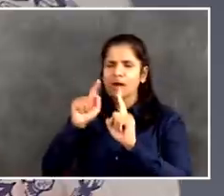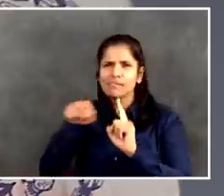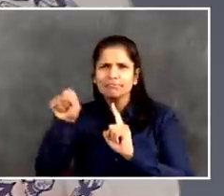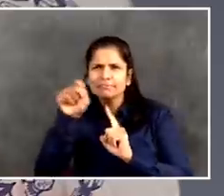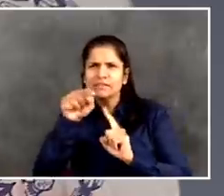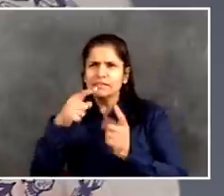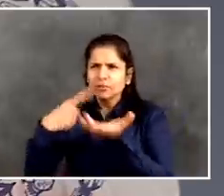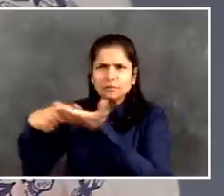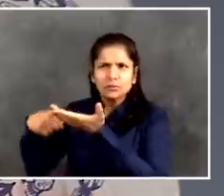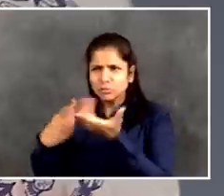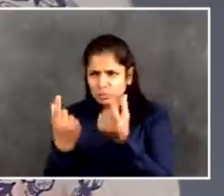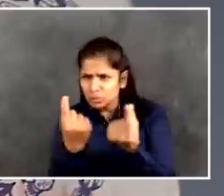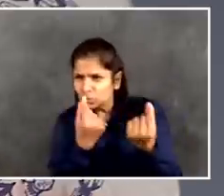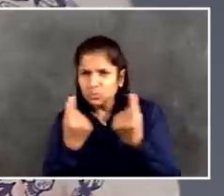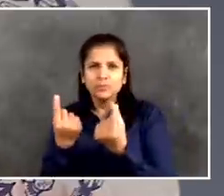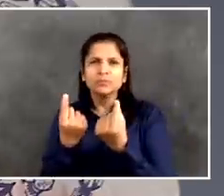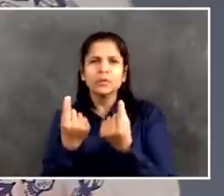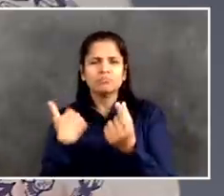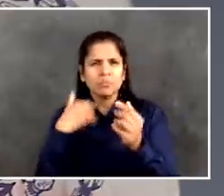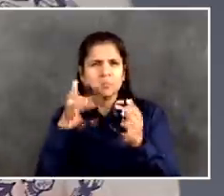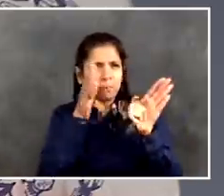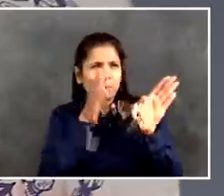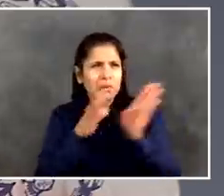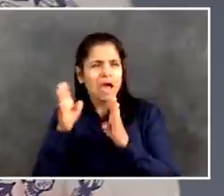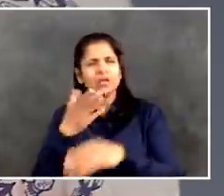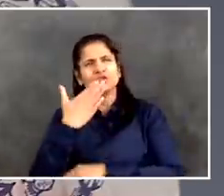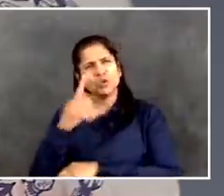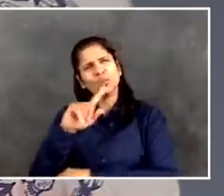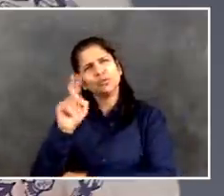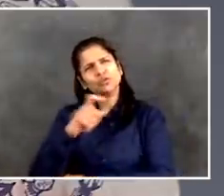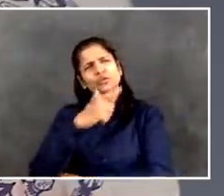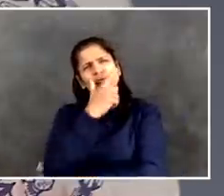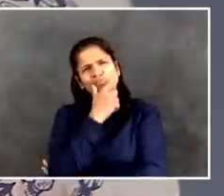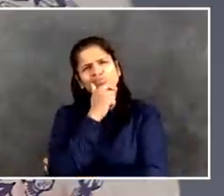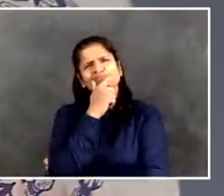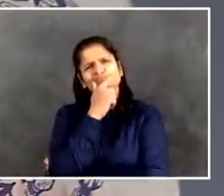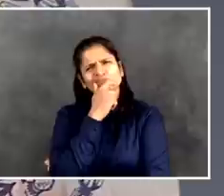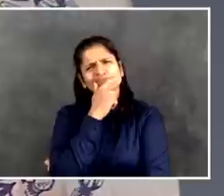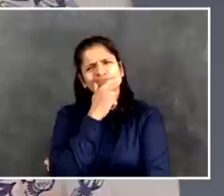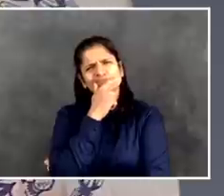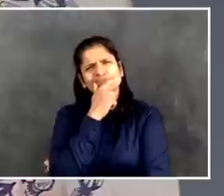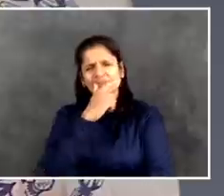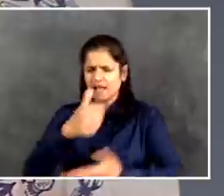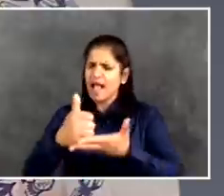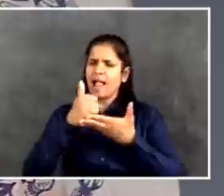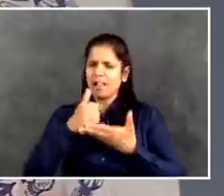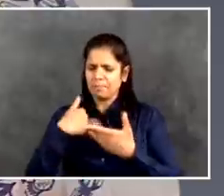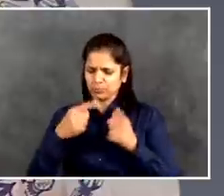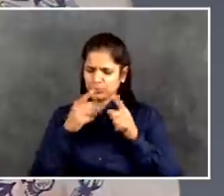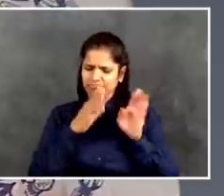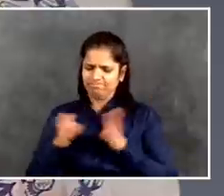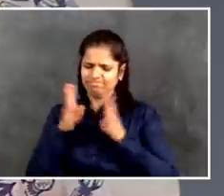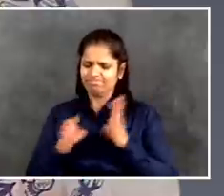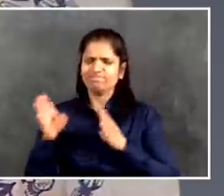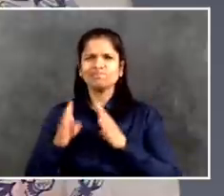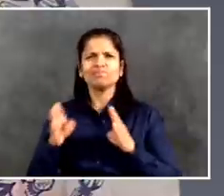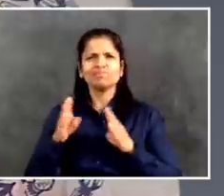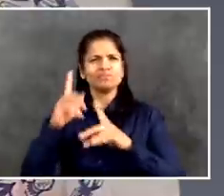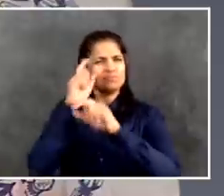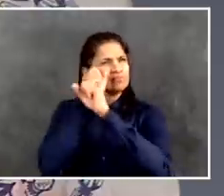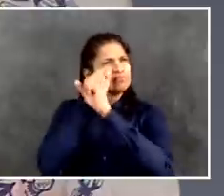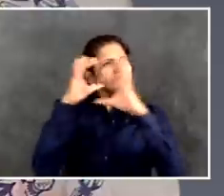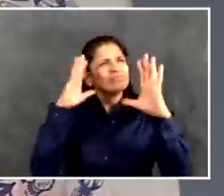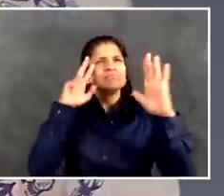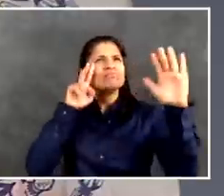about how you would put together such an effort. But let's see, as we get closer, if we think